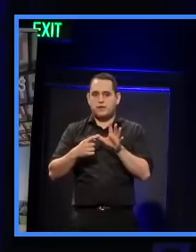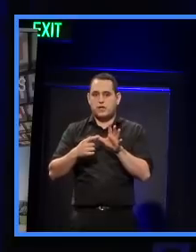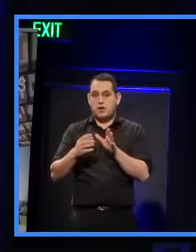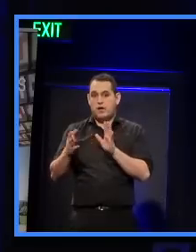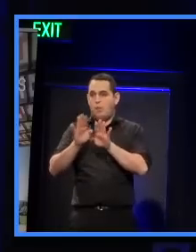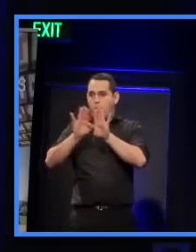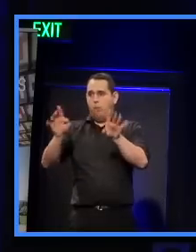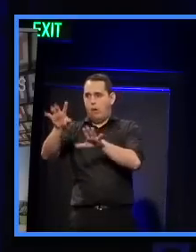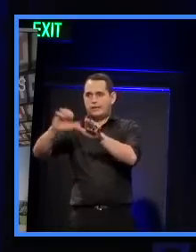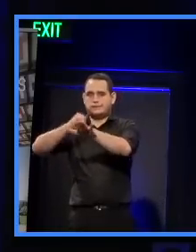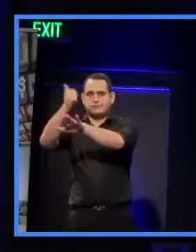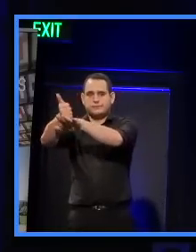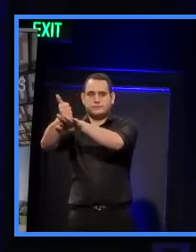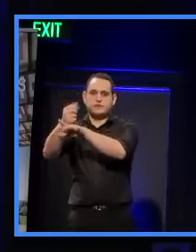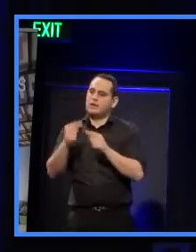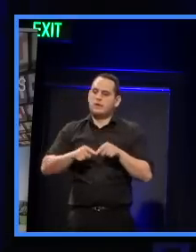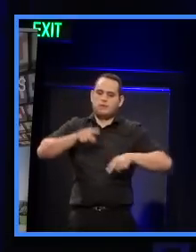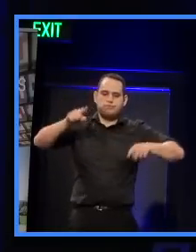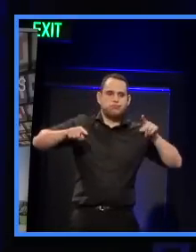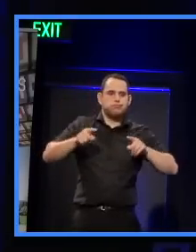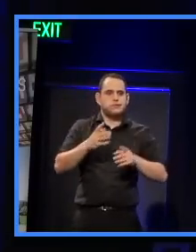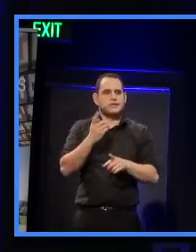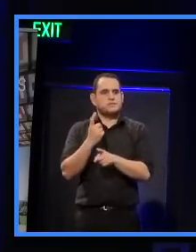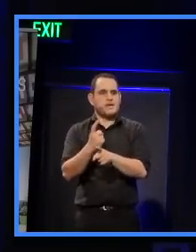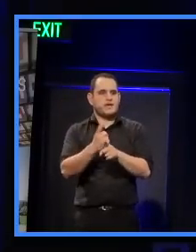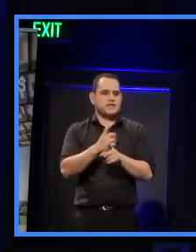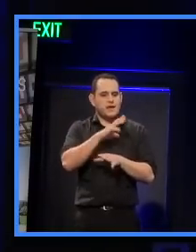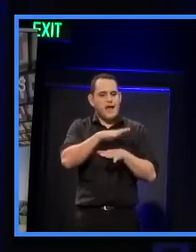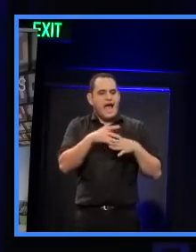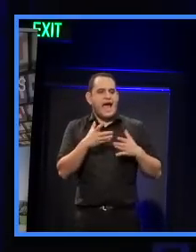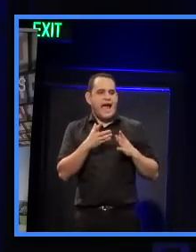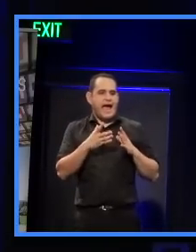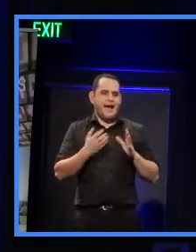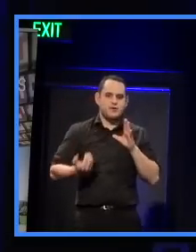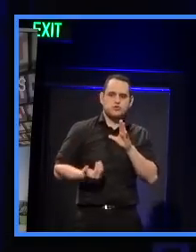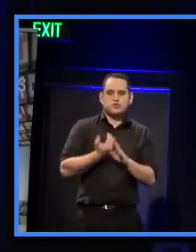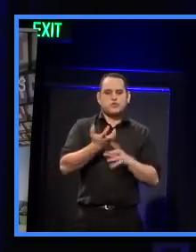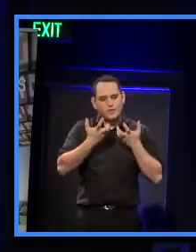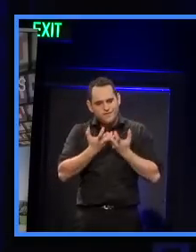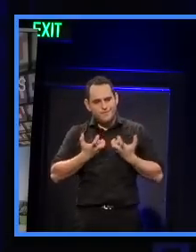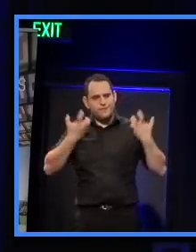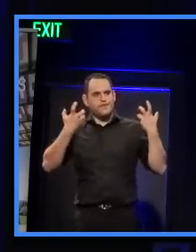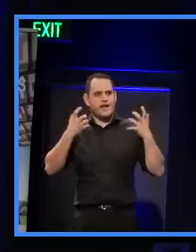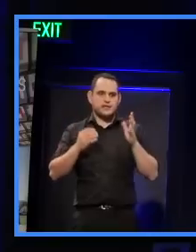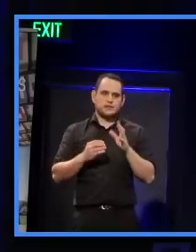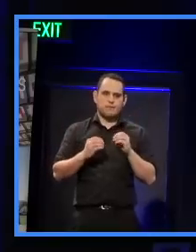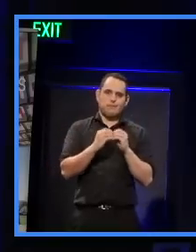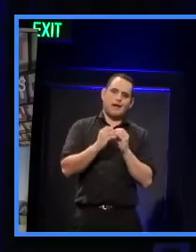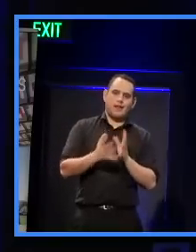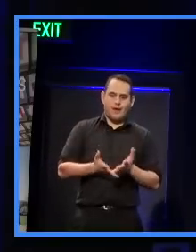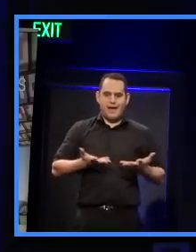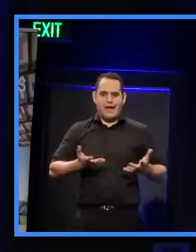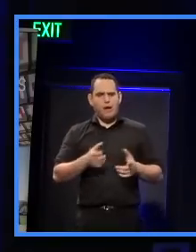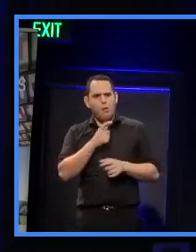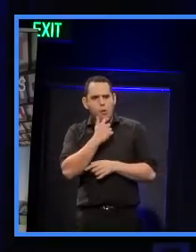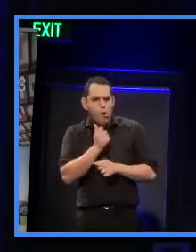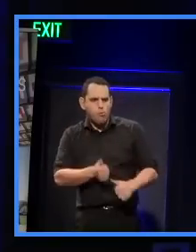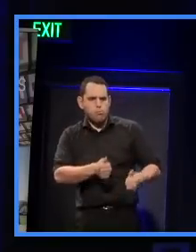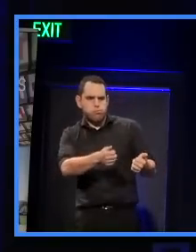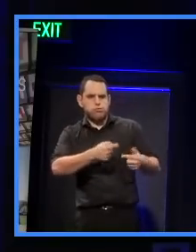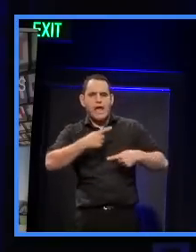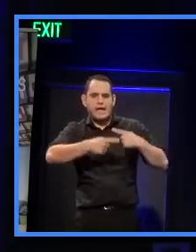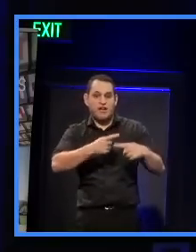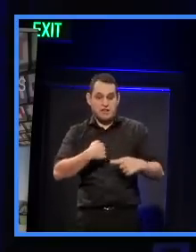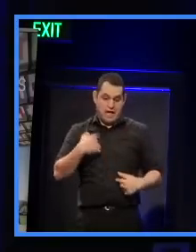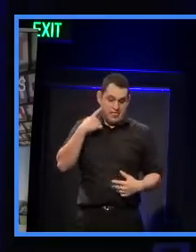line-up of speakers who will discuss ways you can modernise a bungalow without it losing its mojo. So I'll